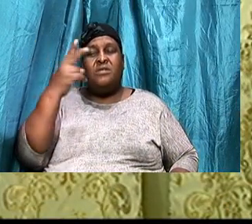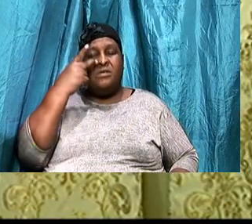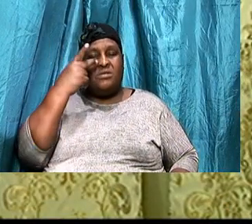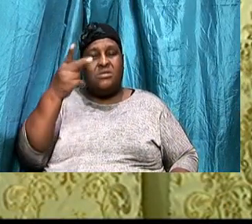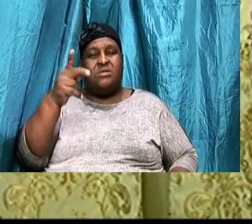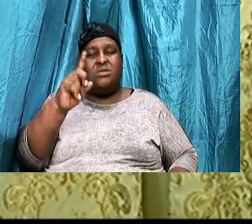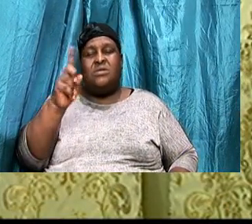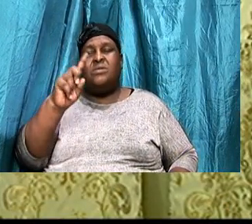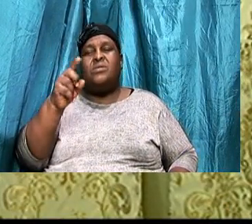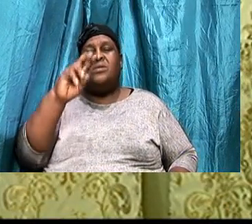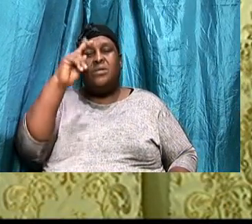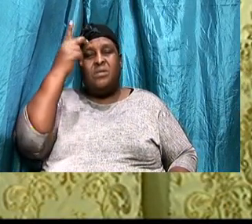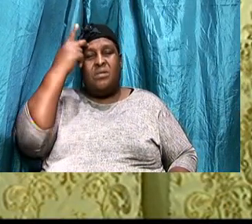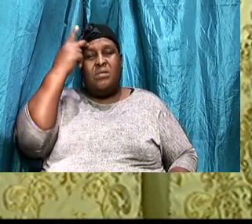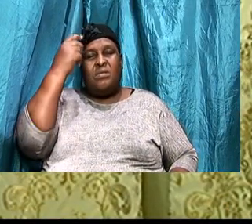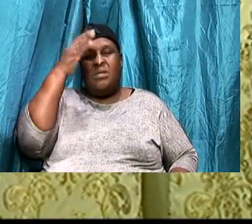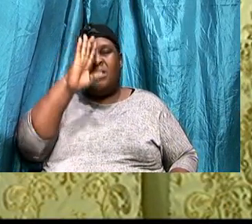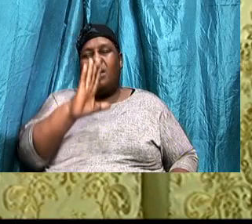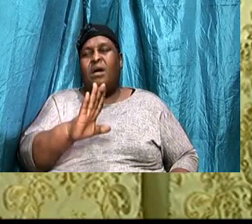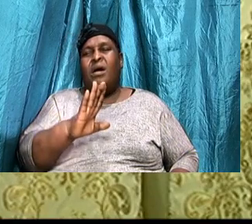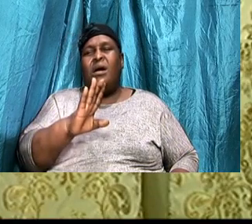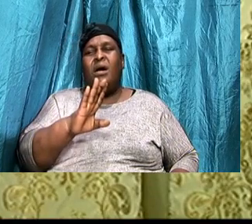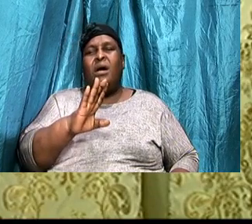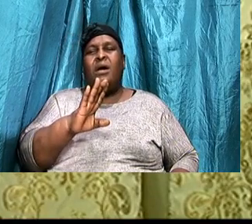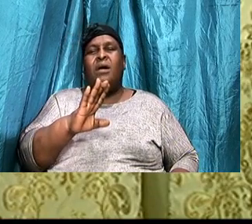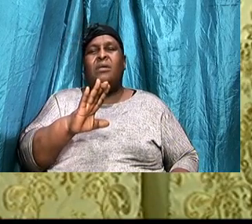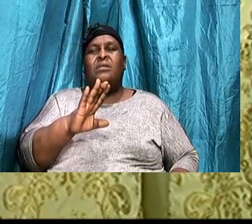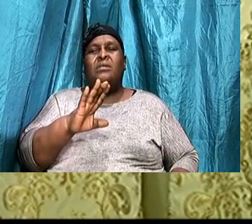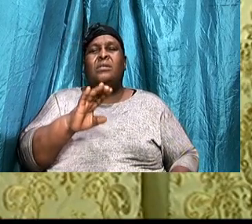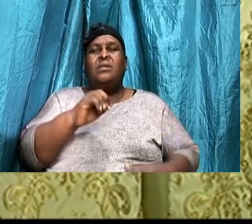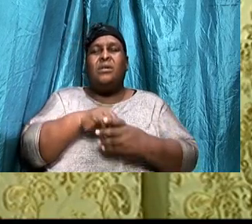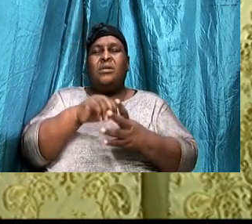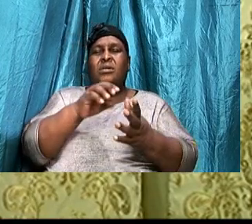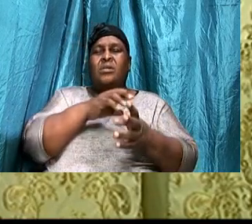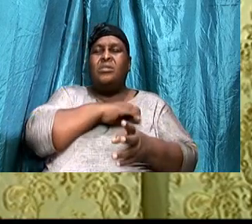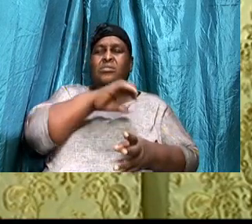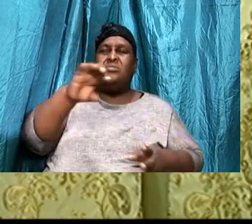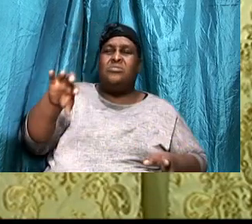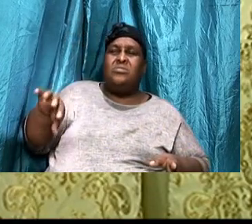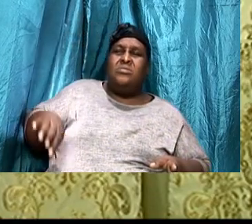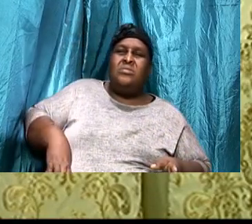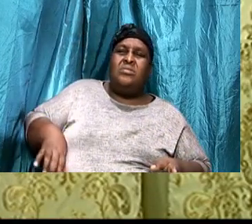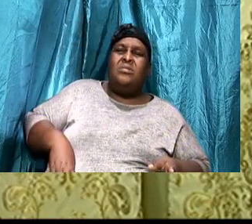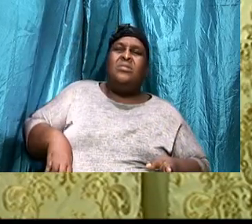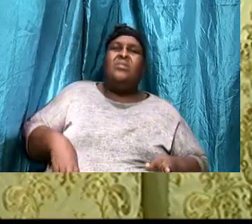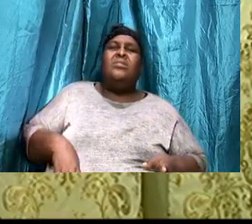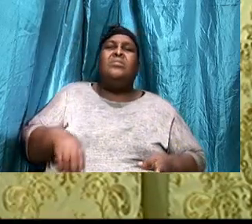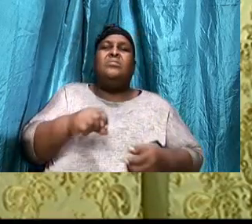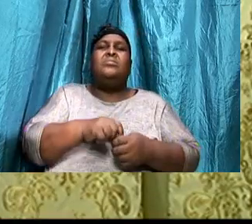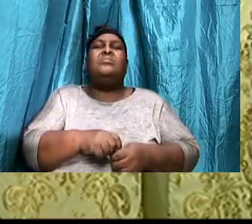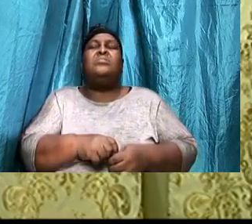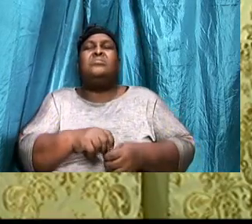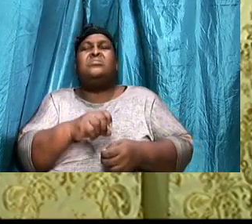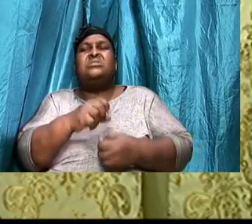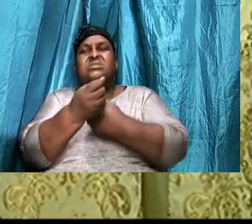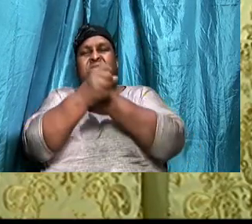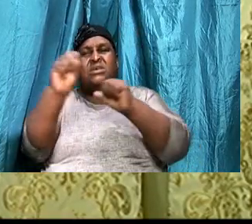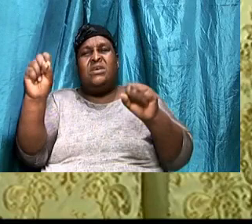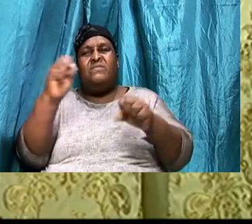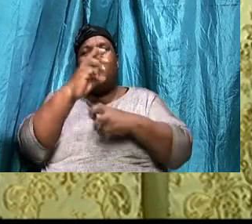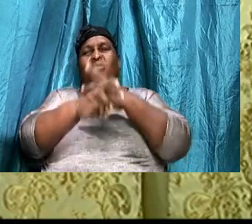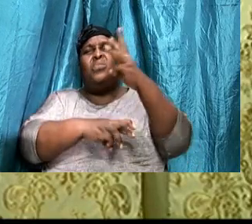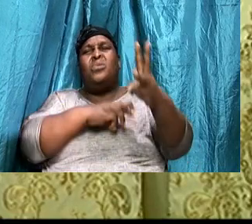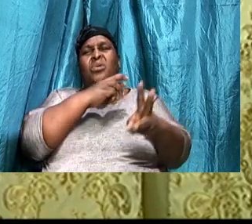That God was in Christ, Reconciling, The world, Unto himself, Not imputing, Their trespasses, Upon them,